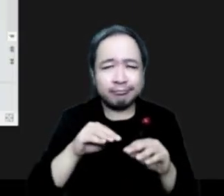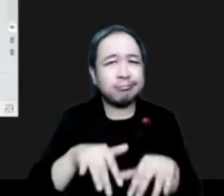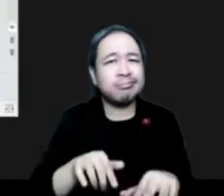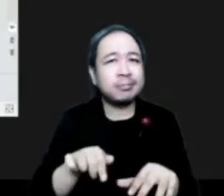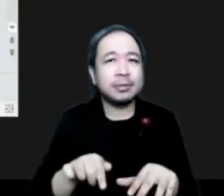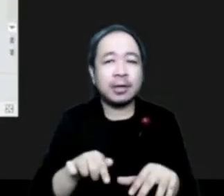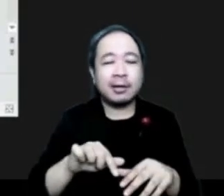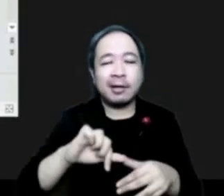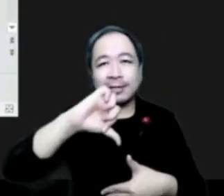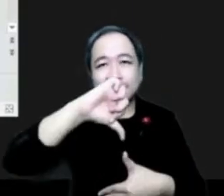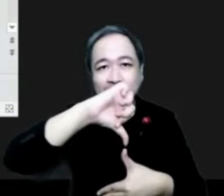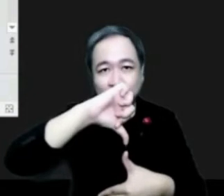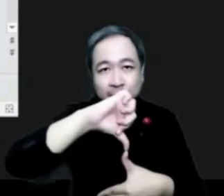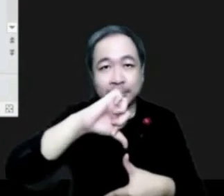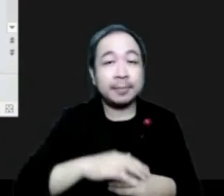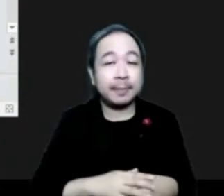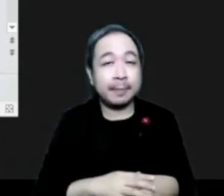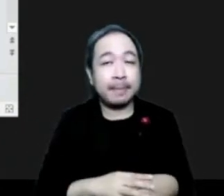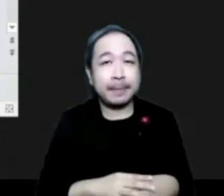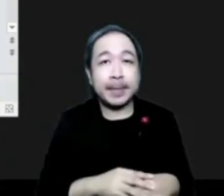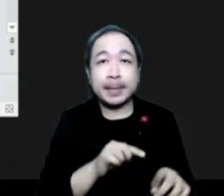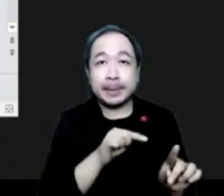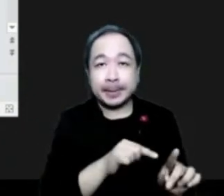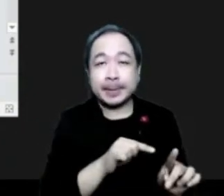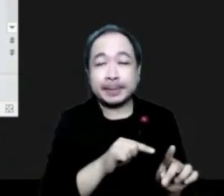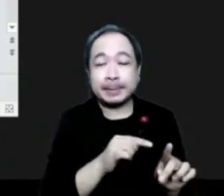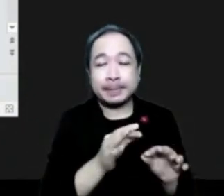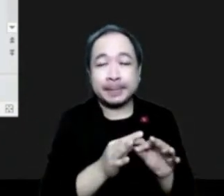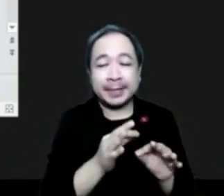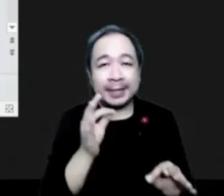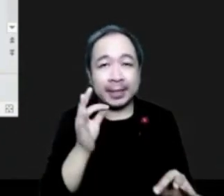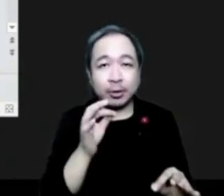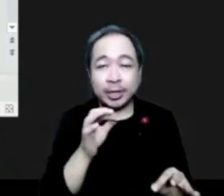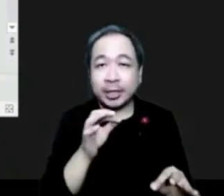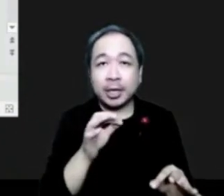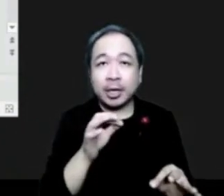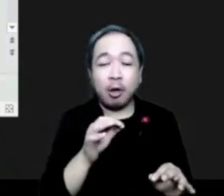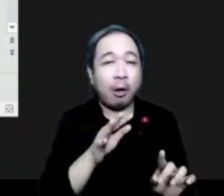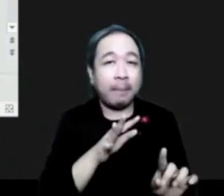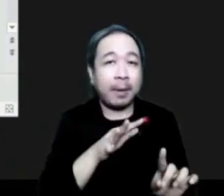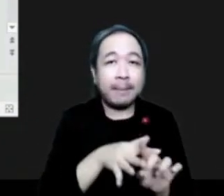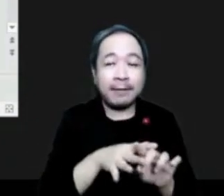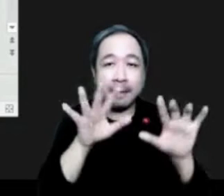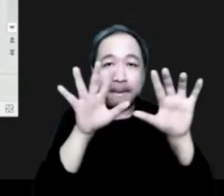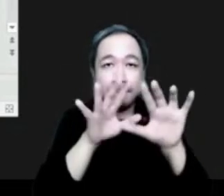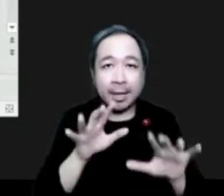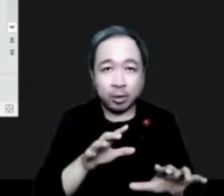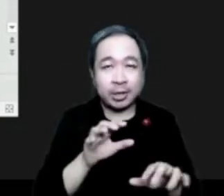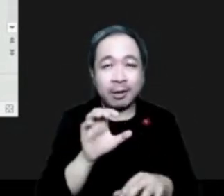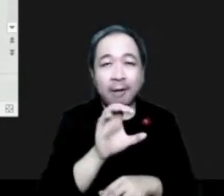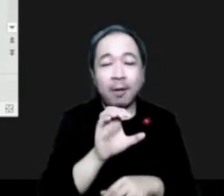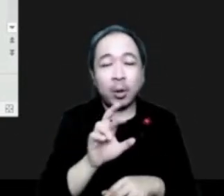She has a degree in applied meteorology at the University of Costa Rica, statistics at the University of Panama